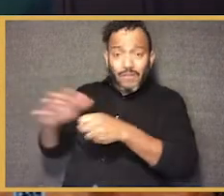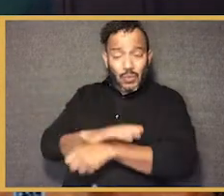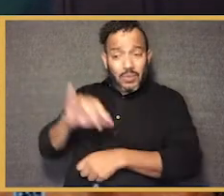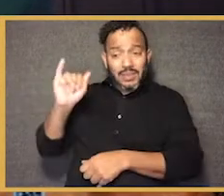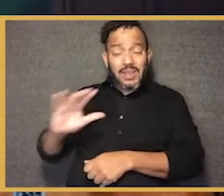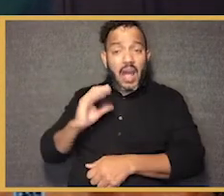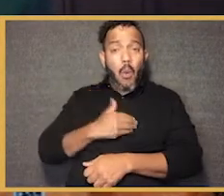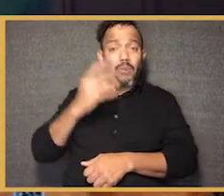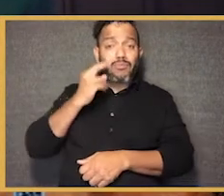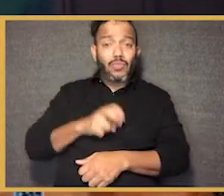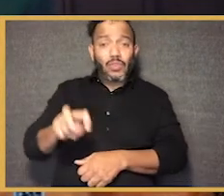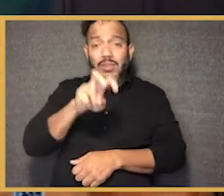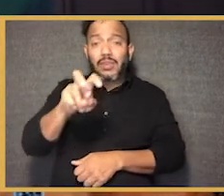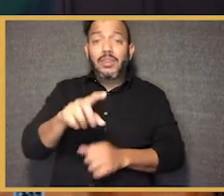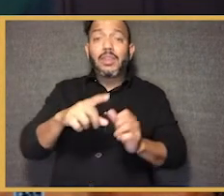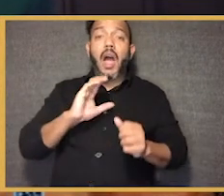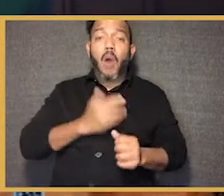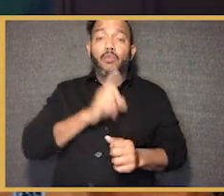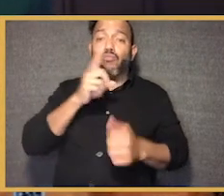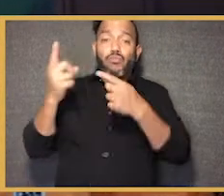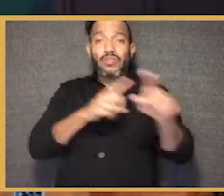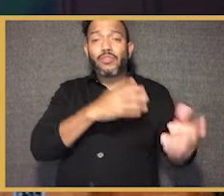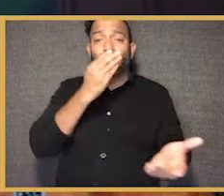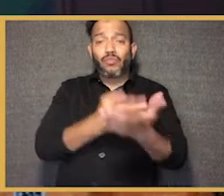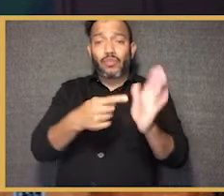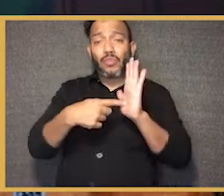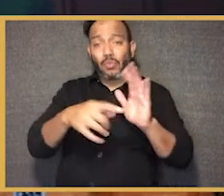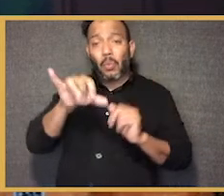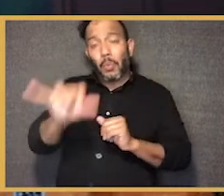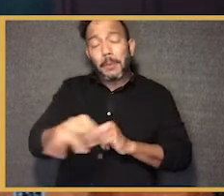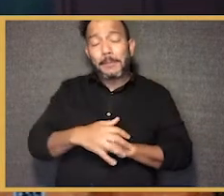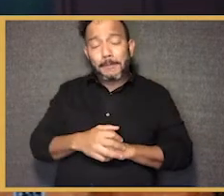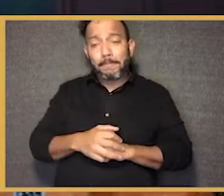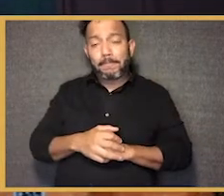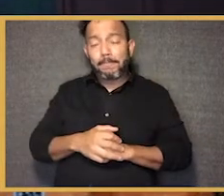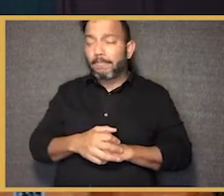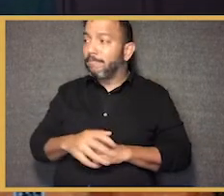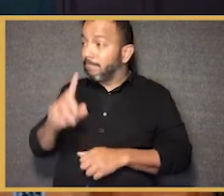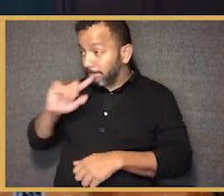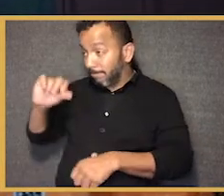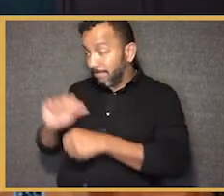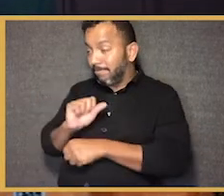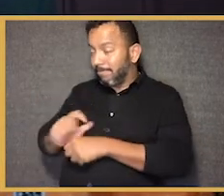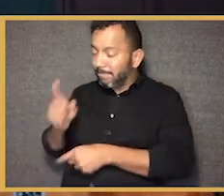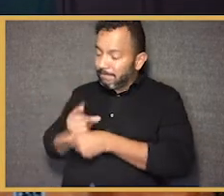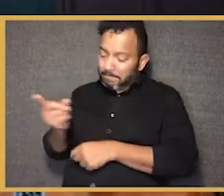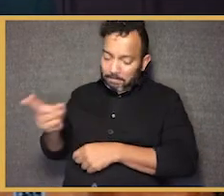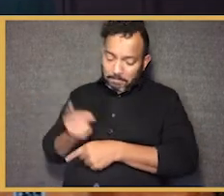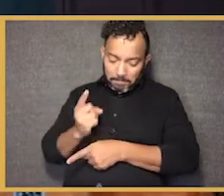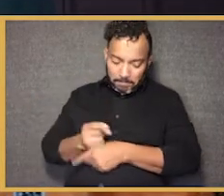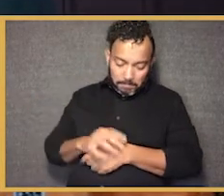to make sure that our reality reflects those values. Indeed.